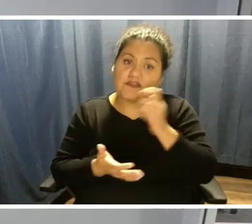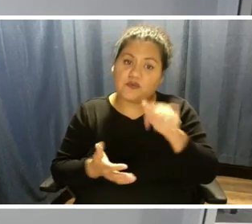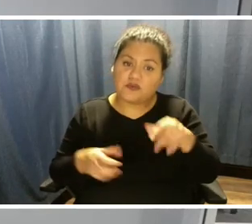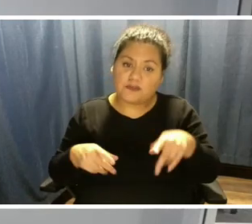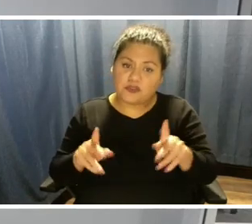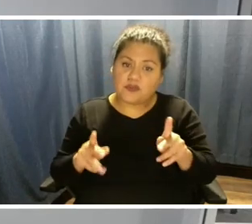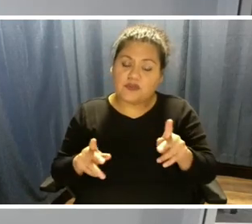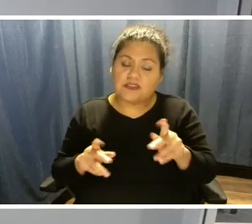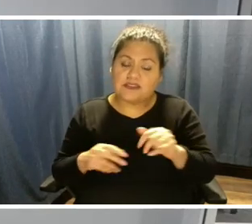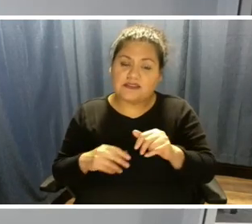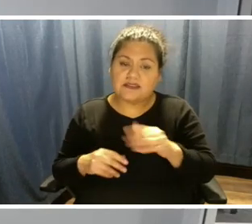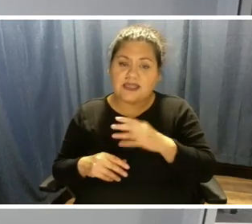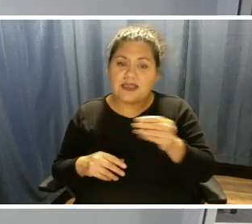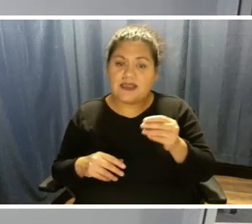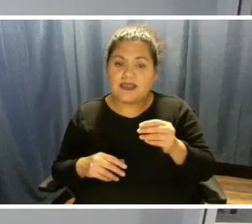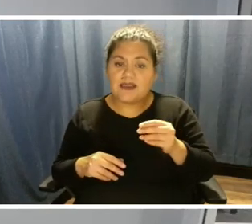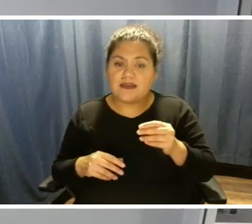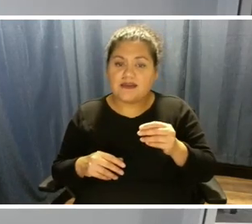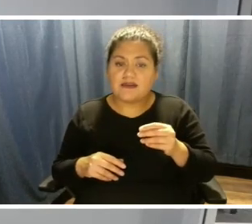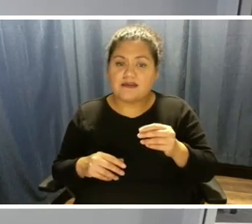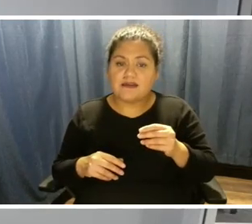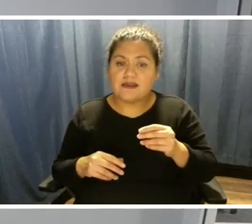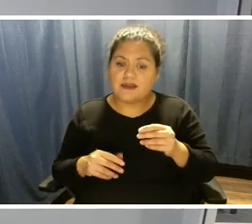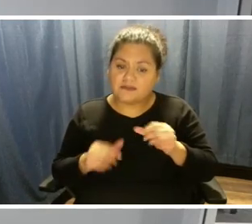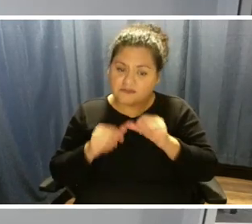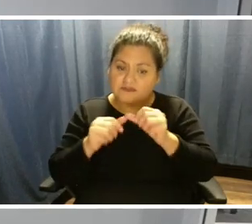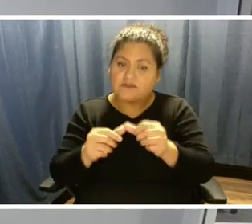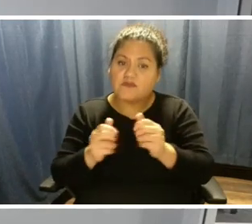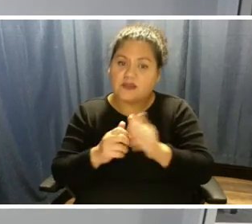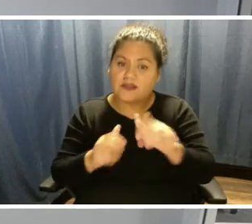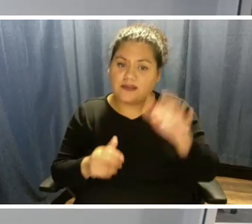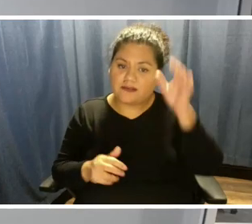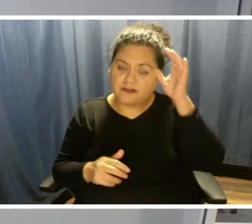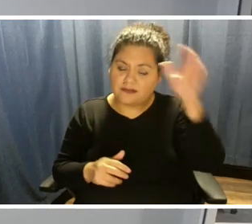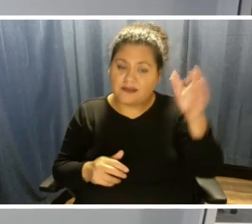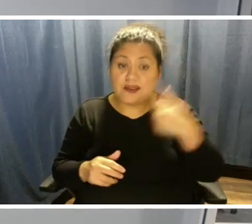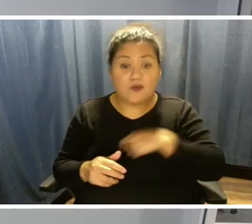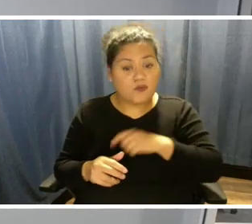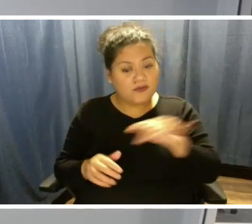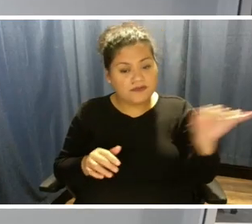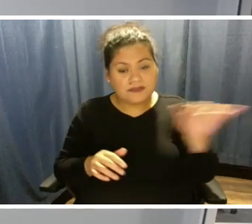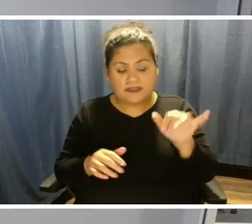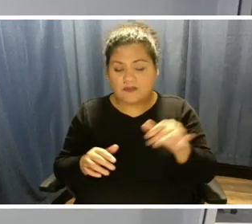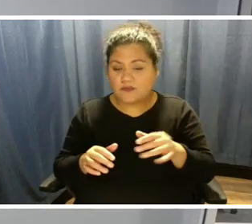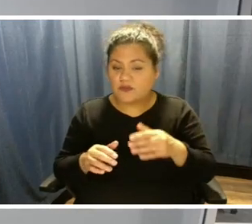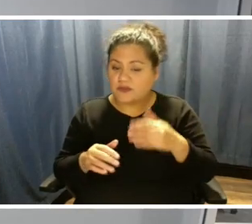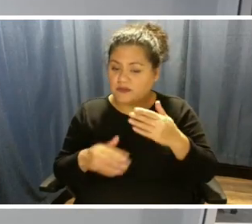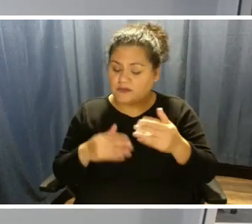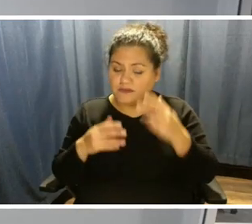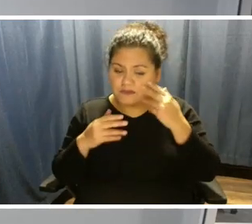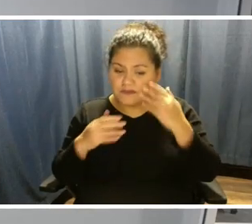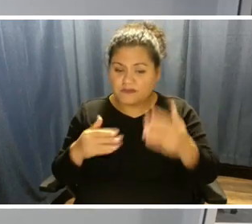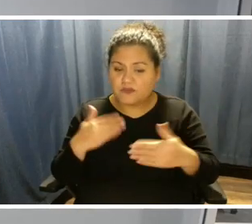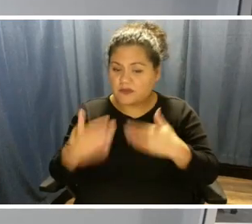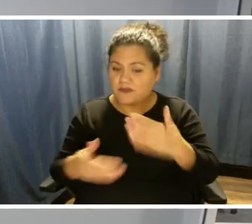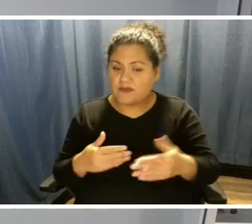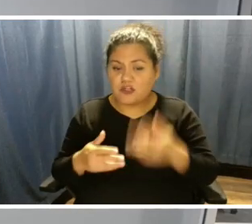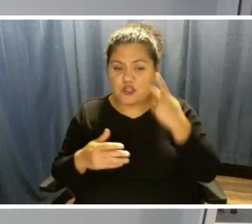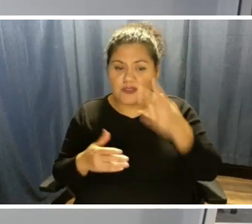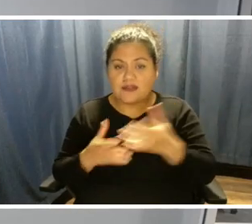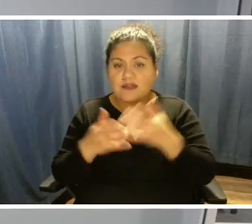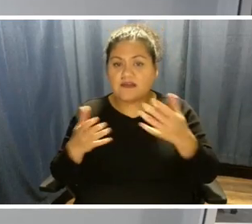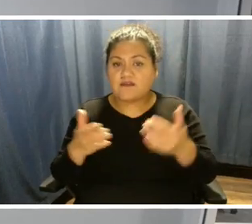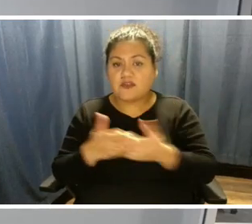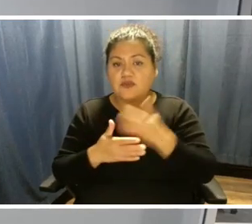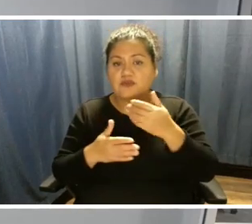and push their concepts forward. So we're moving forward. looking at a lot of new generation technology